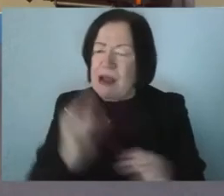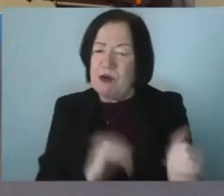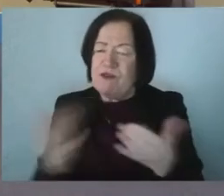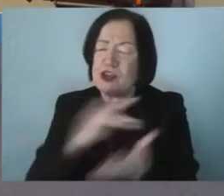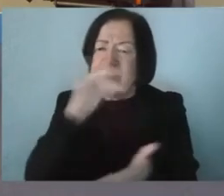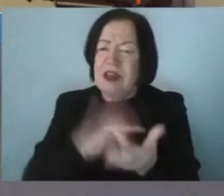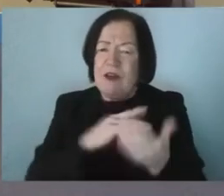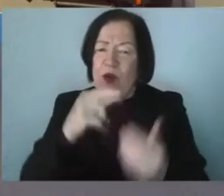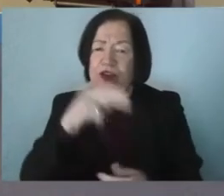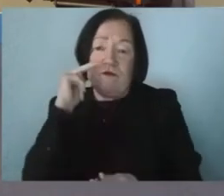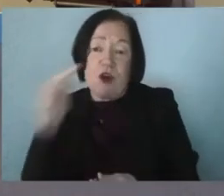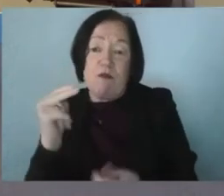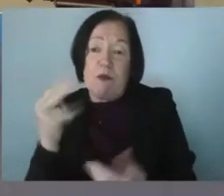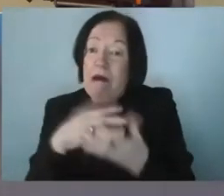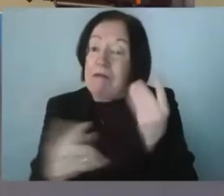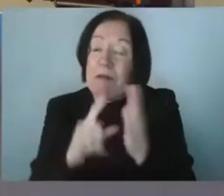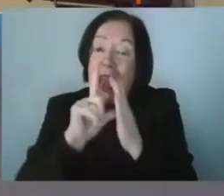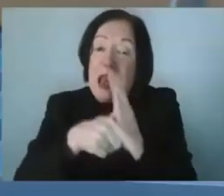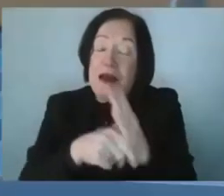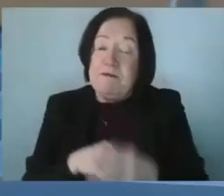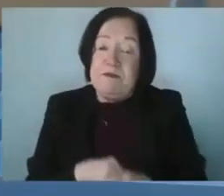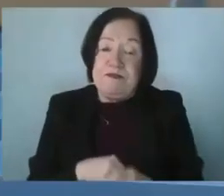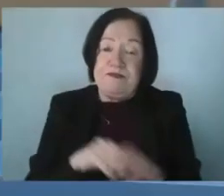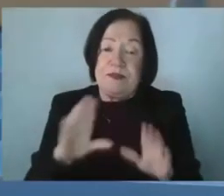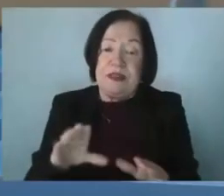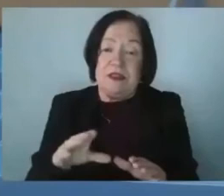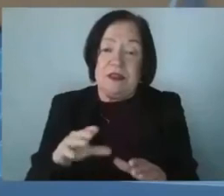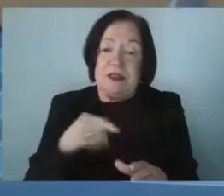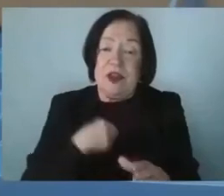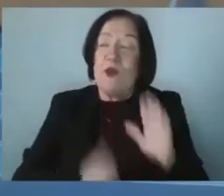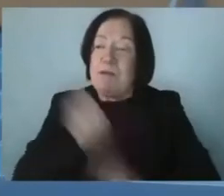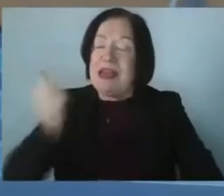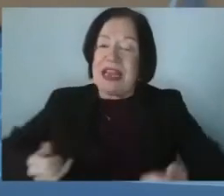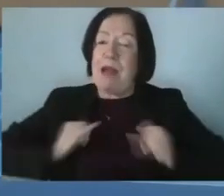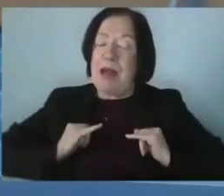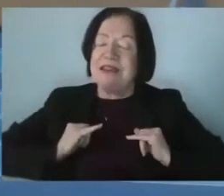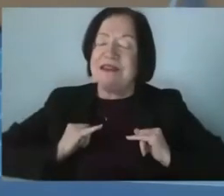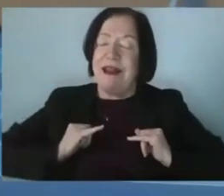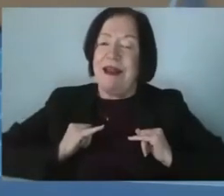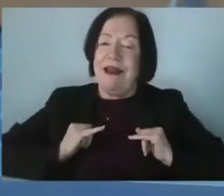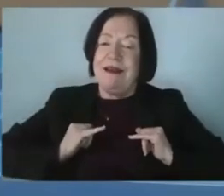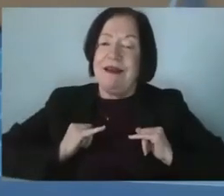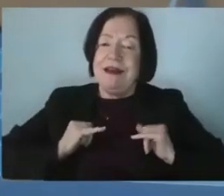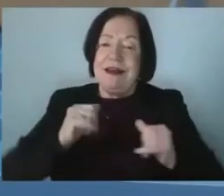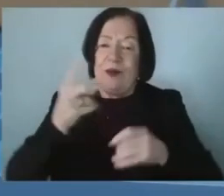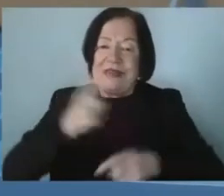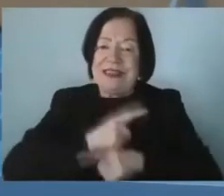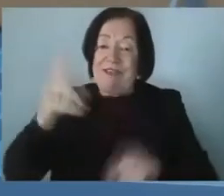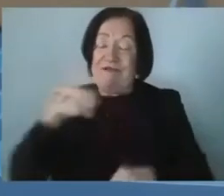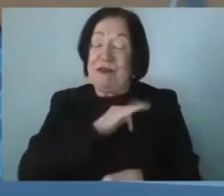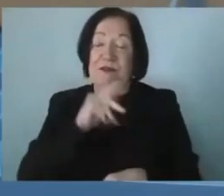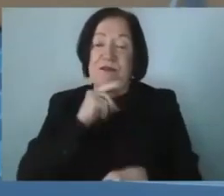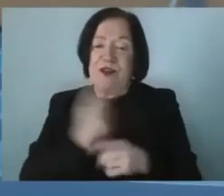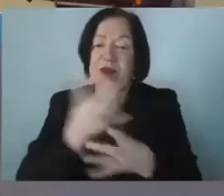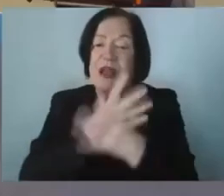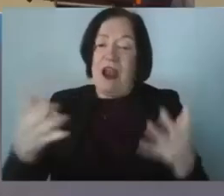noticed is there any follow-up um that we're building the capacity so that they're going to kind of deliver themselves but actually there's been a lot